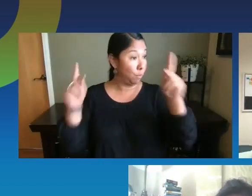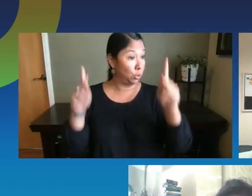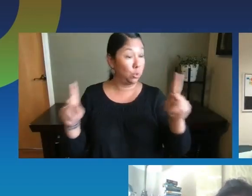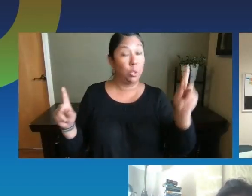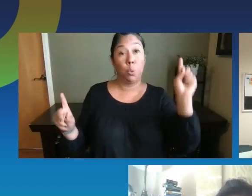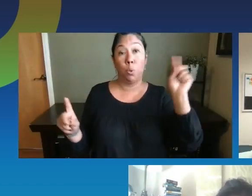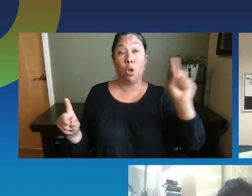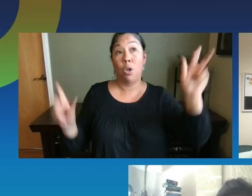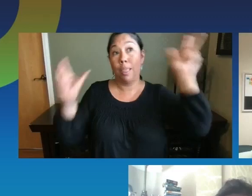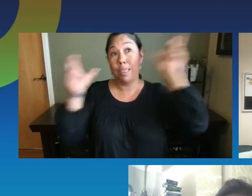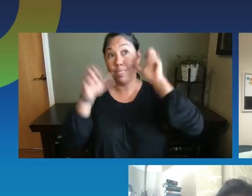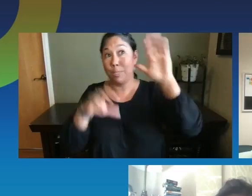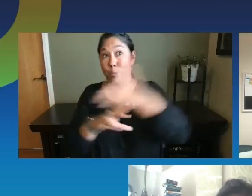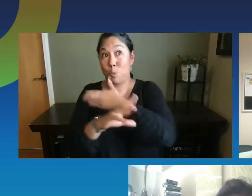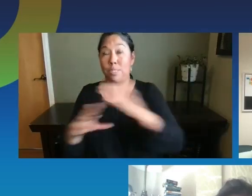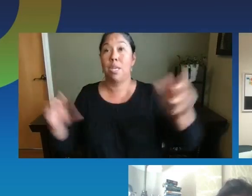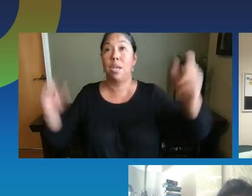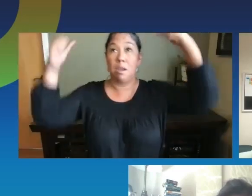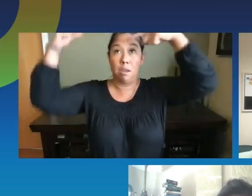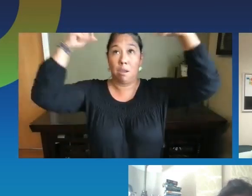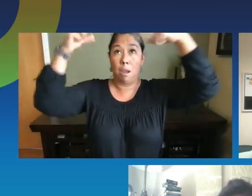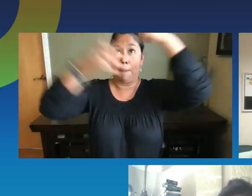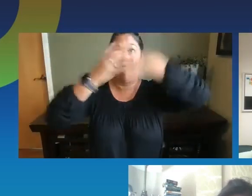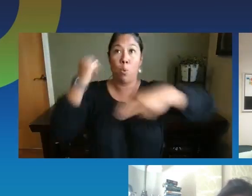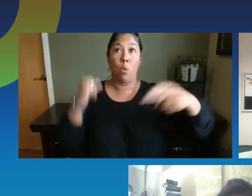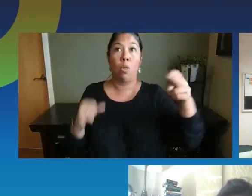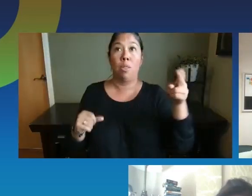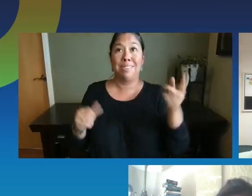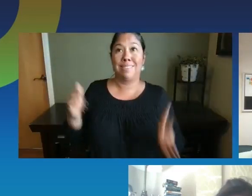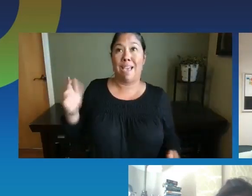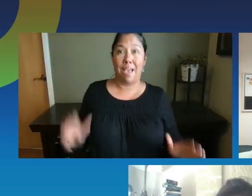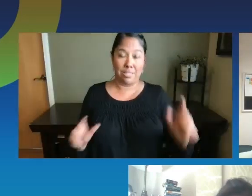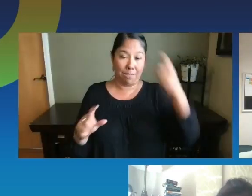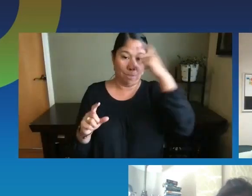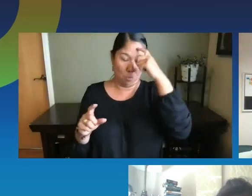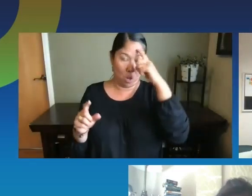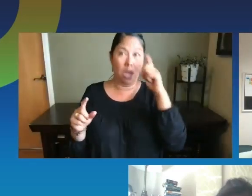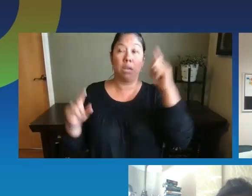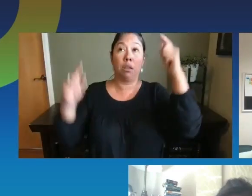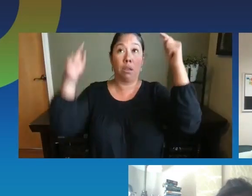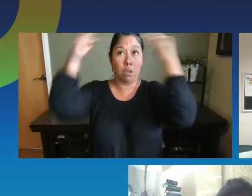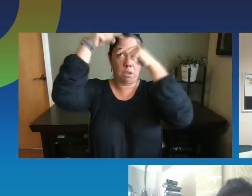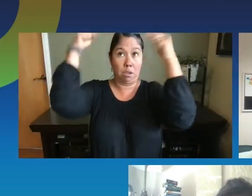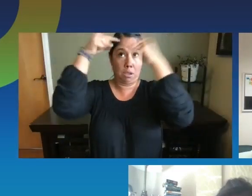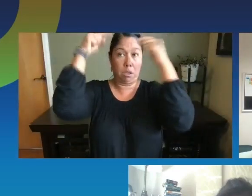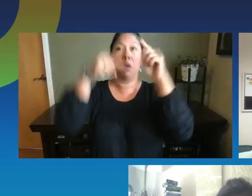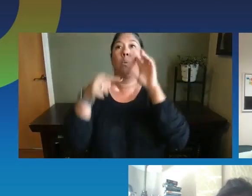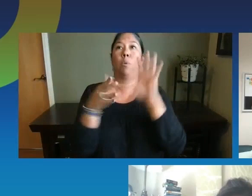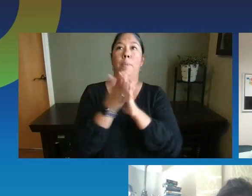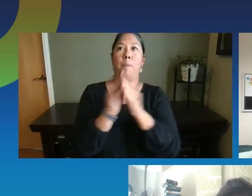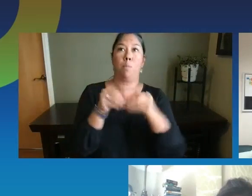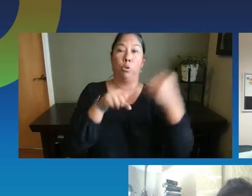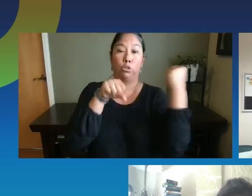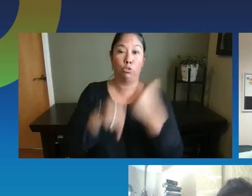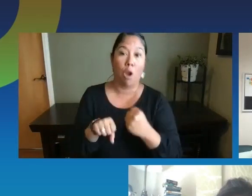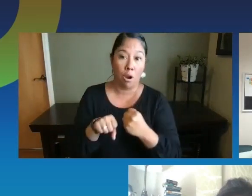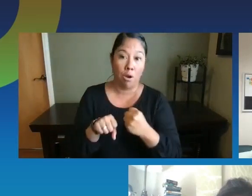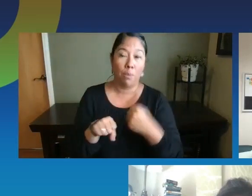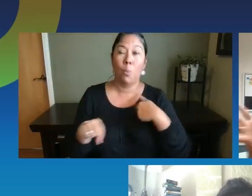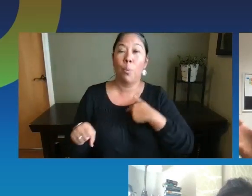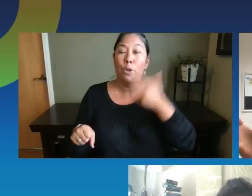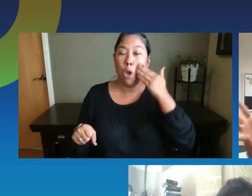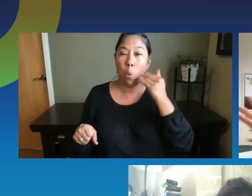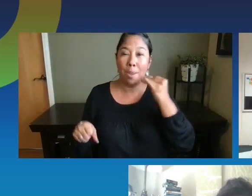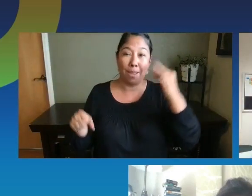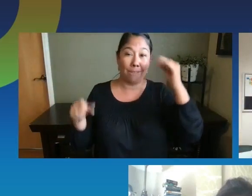listening to music, it's going to strengthen those connections across the corpus callosum. So we know that when we strengthen that corpus